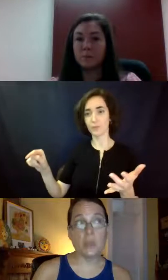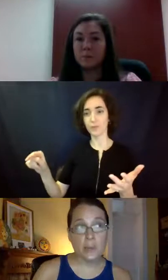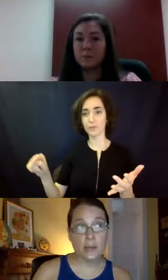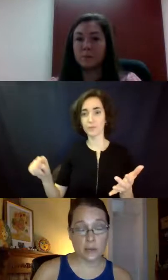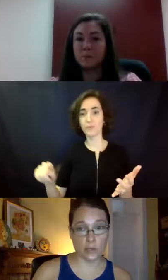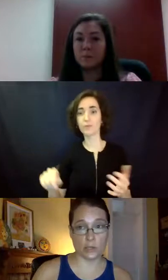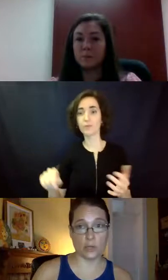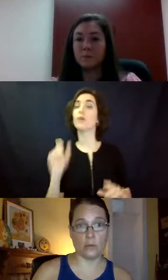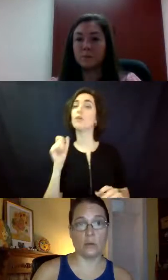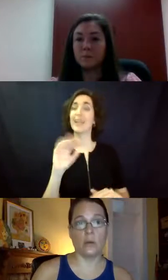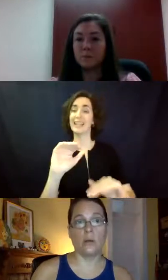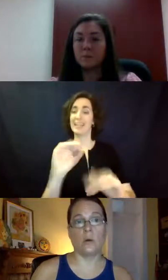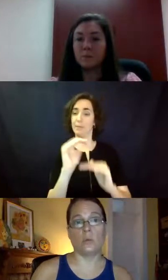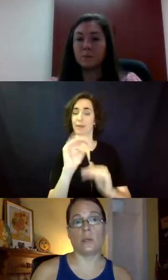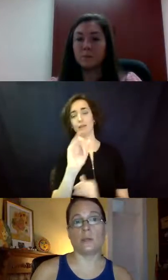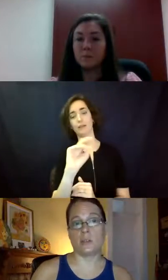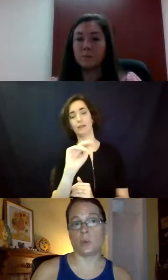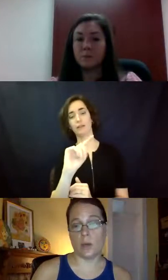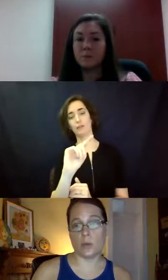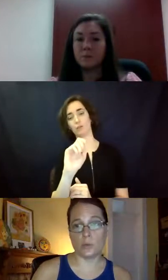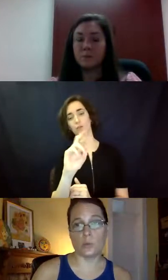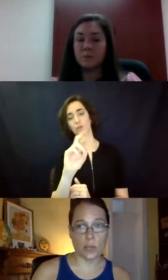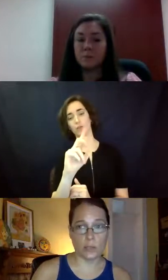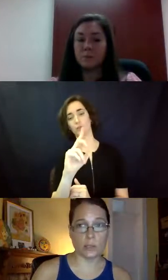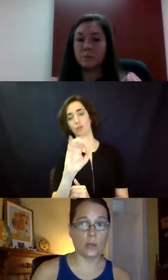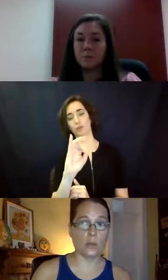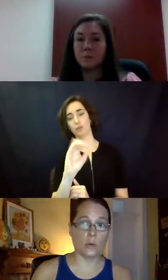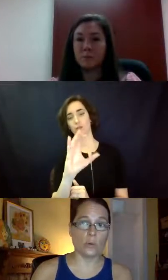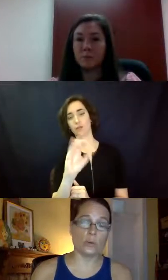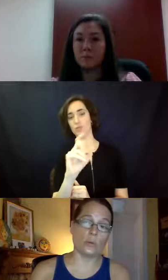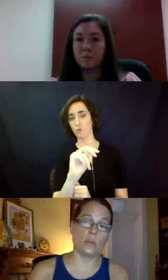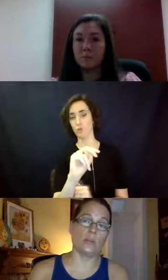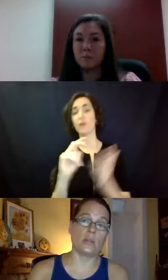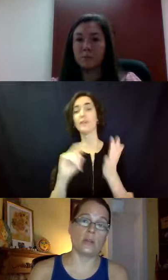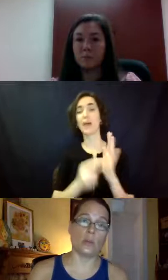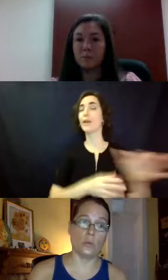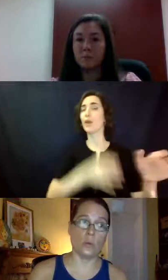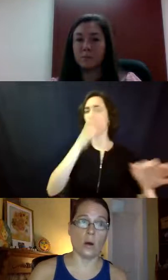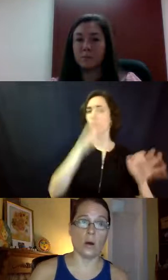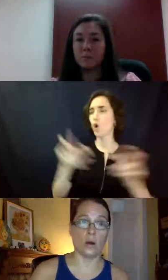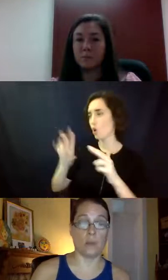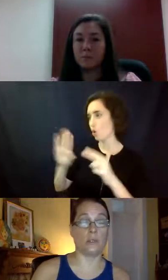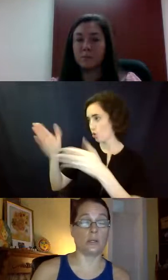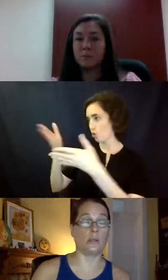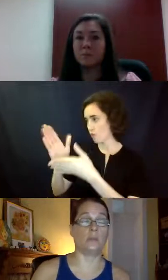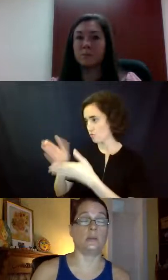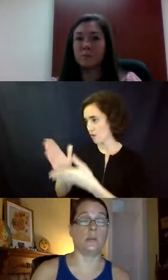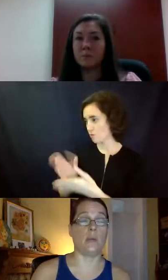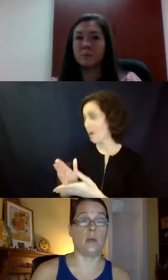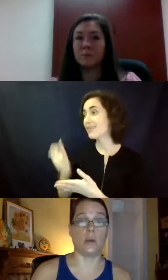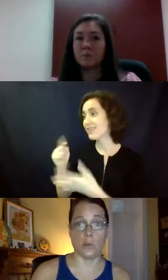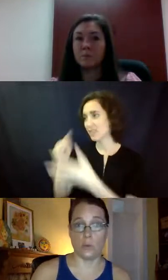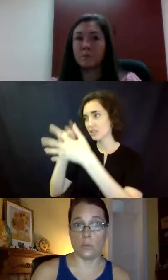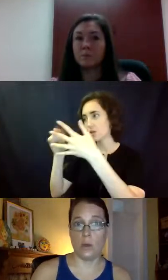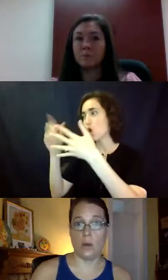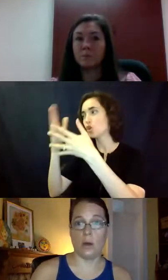a limited interdiction only takes away those rights that the court determines that you are unable to consistently make